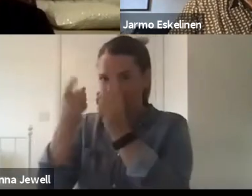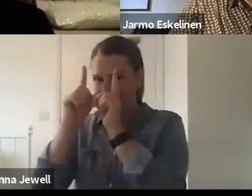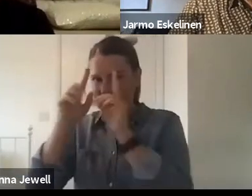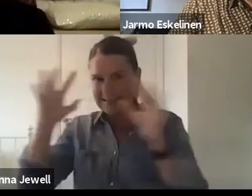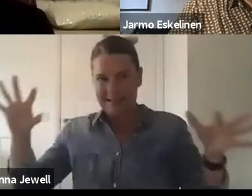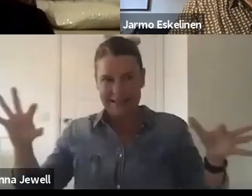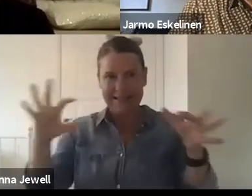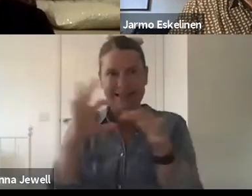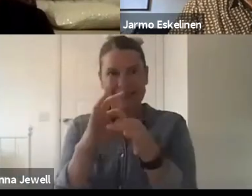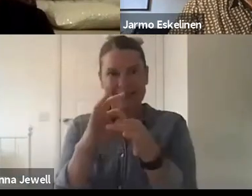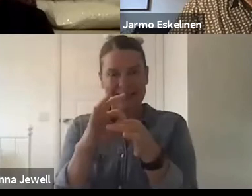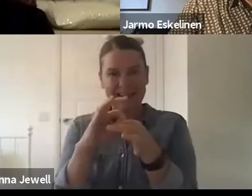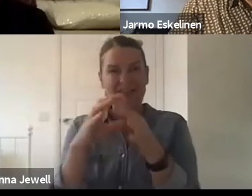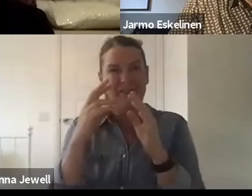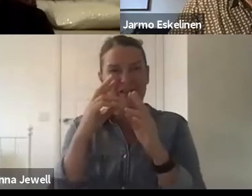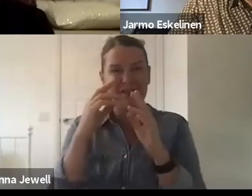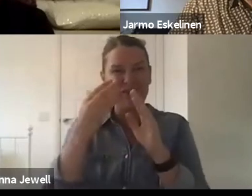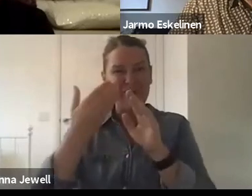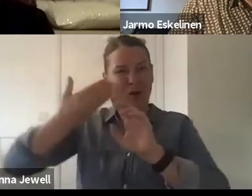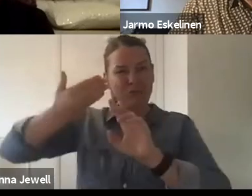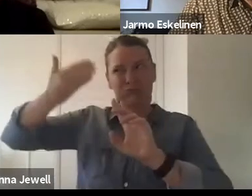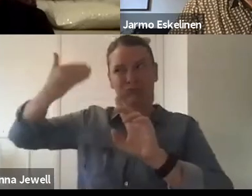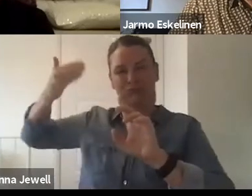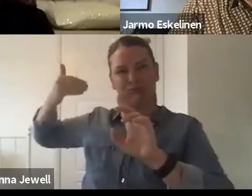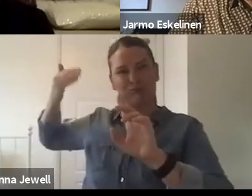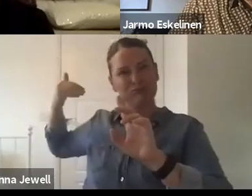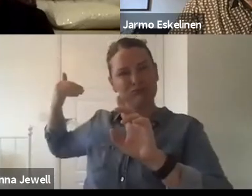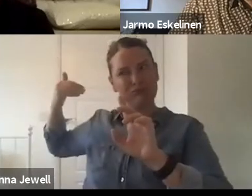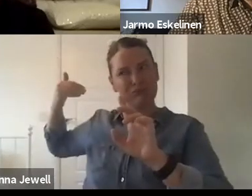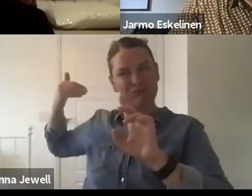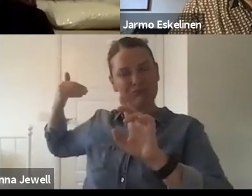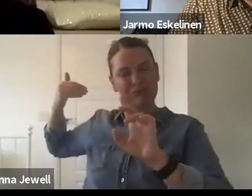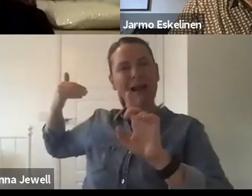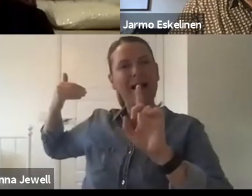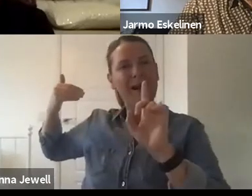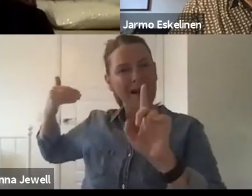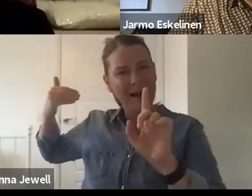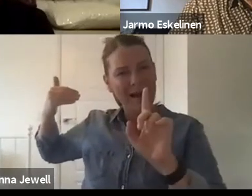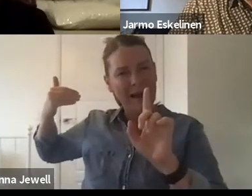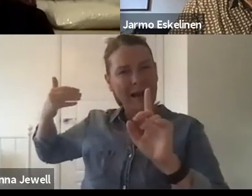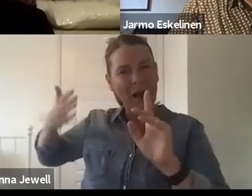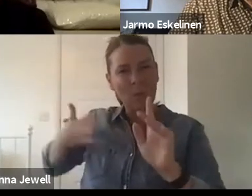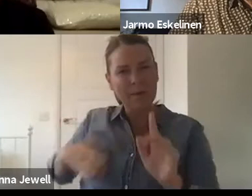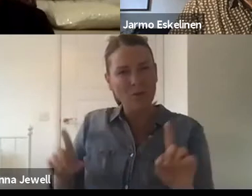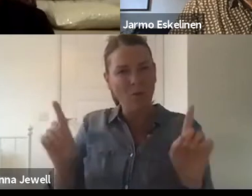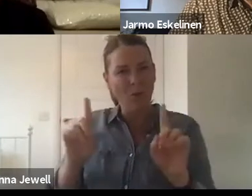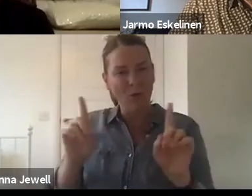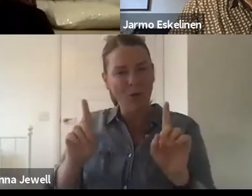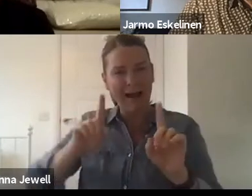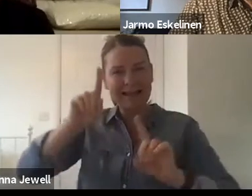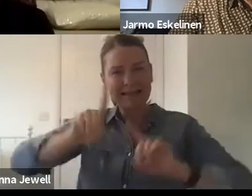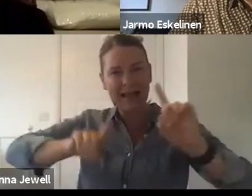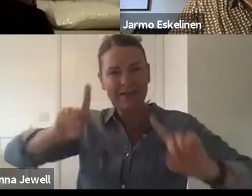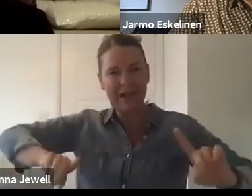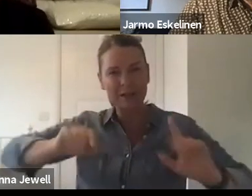know, going back years, is bringing diverse programming into the heart of our cultural